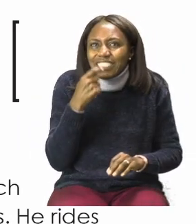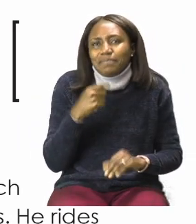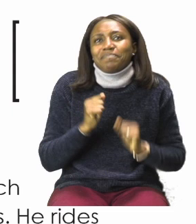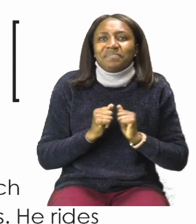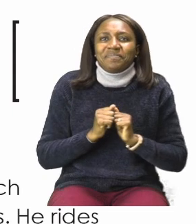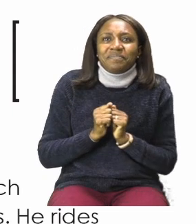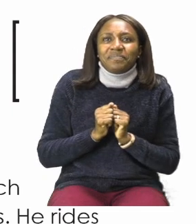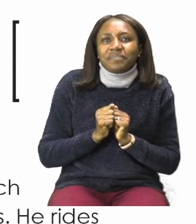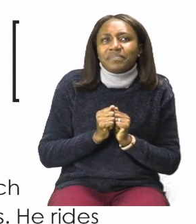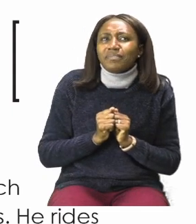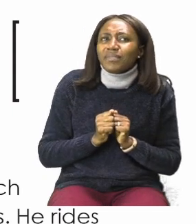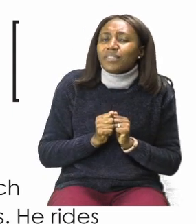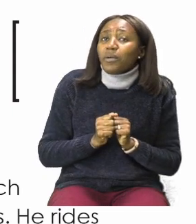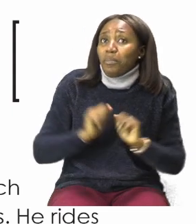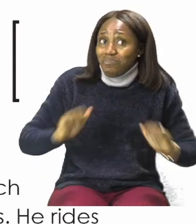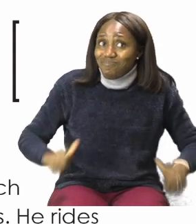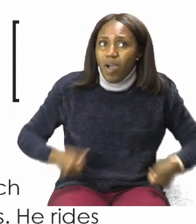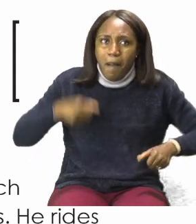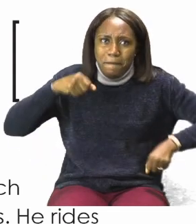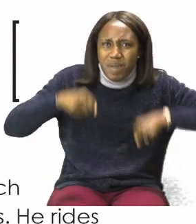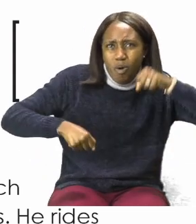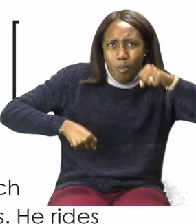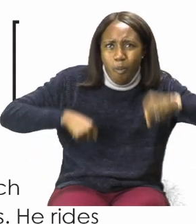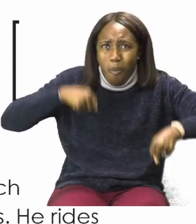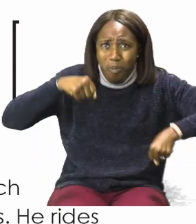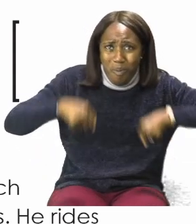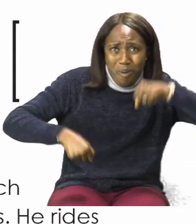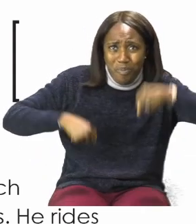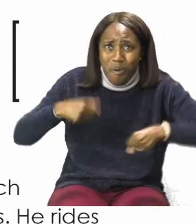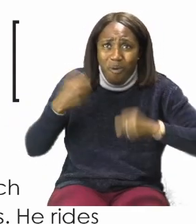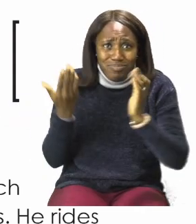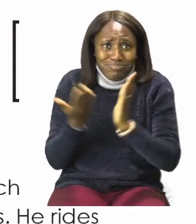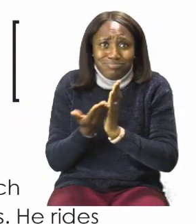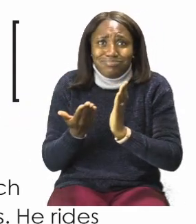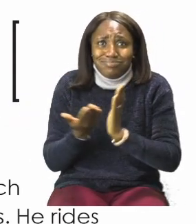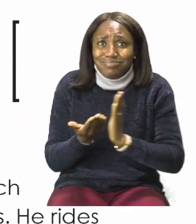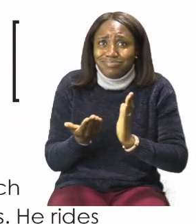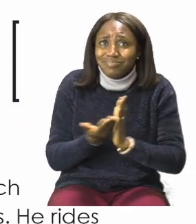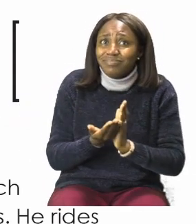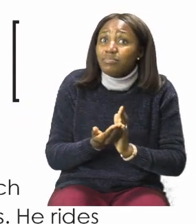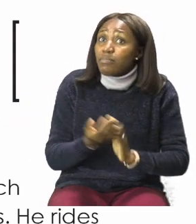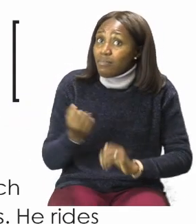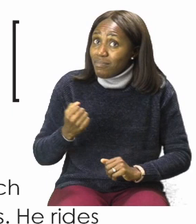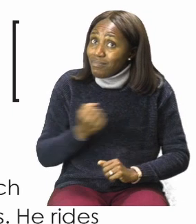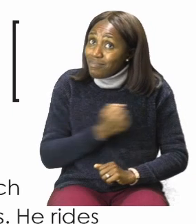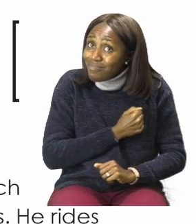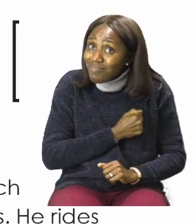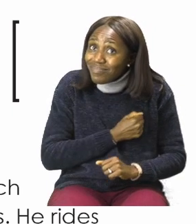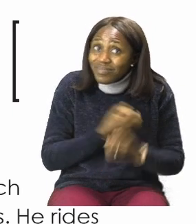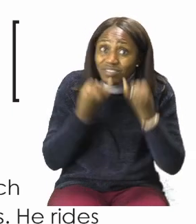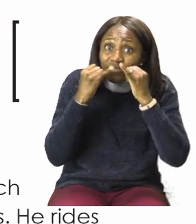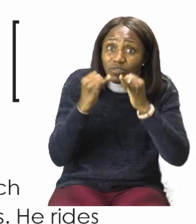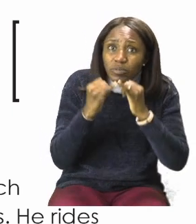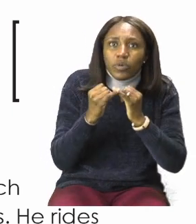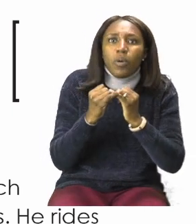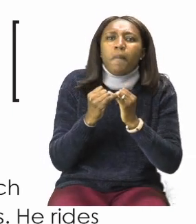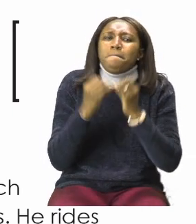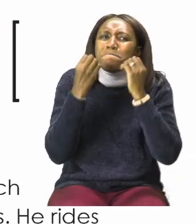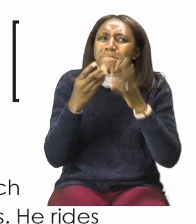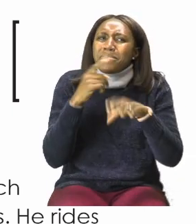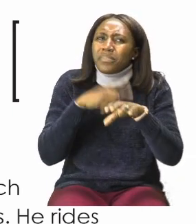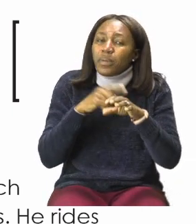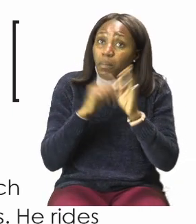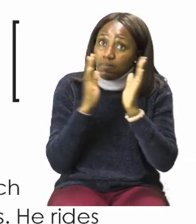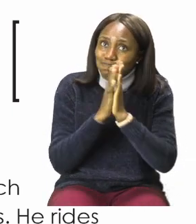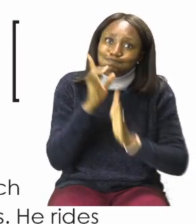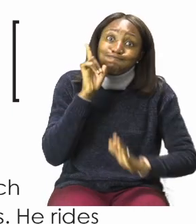He rides to school with his bicycle. His mother told him many times to